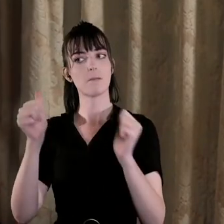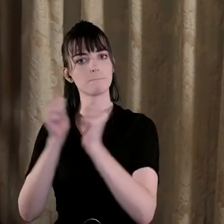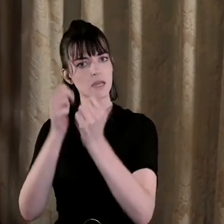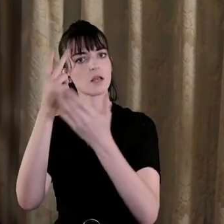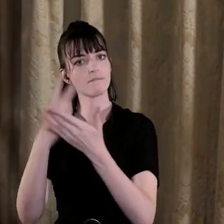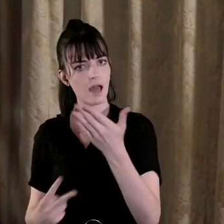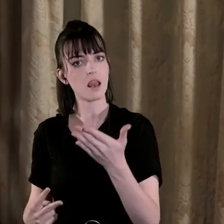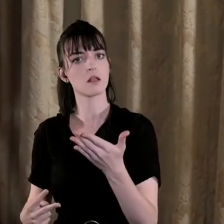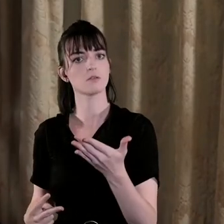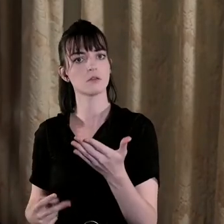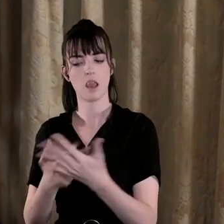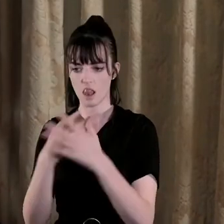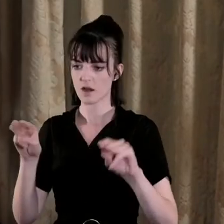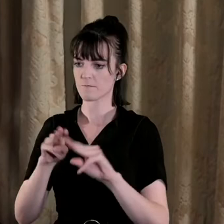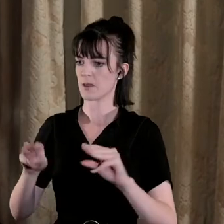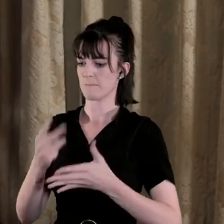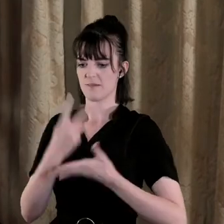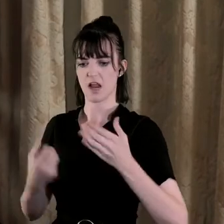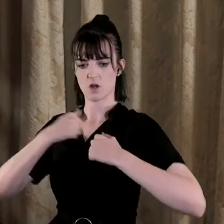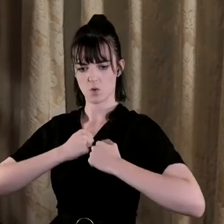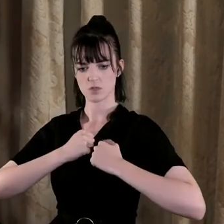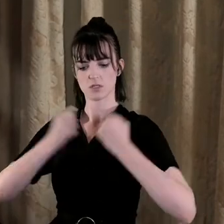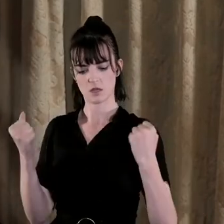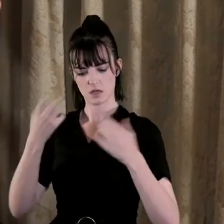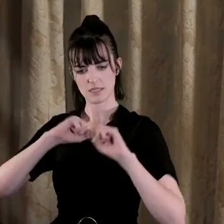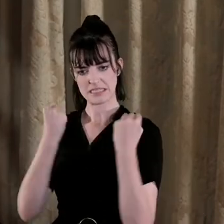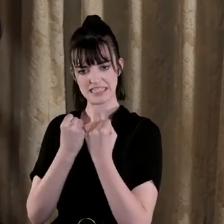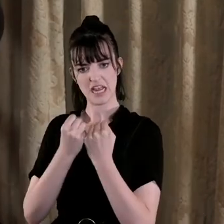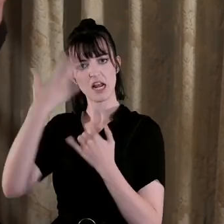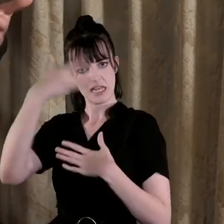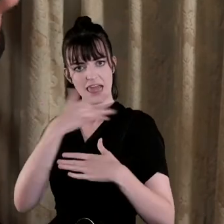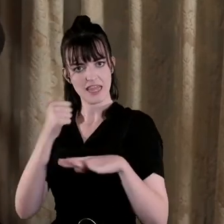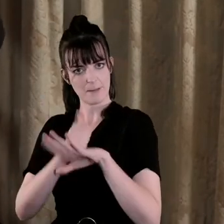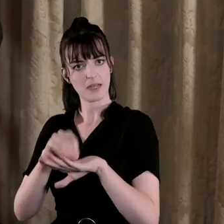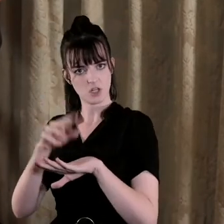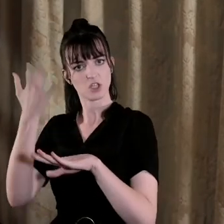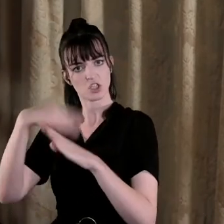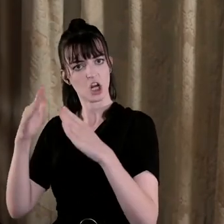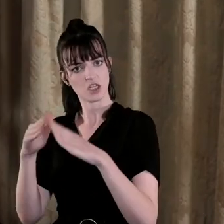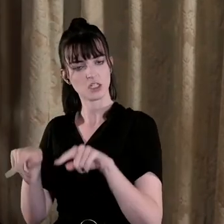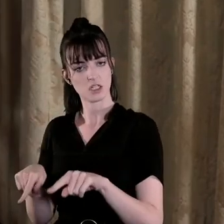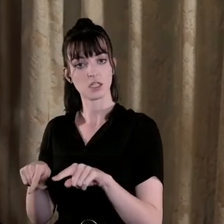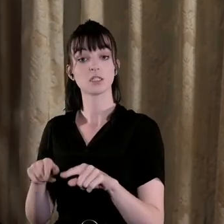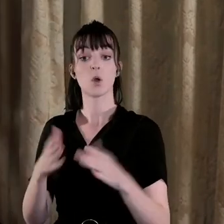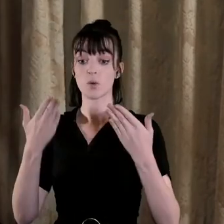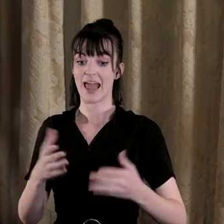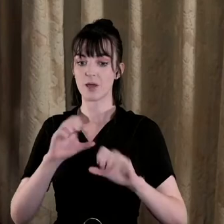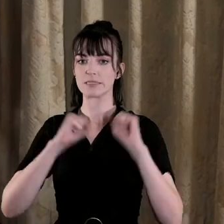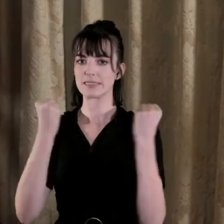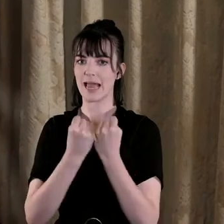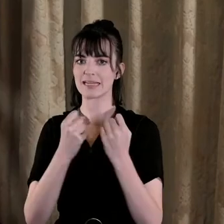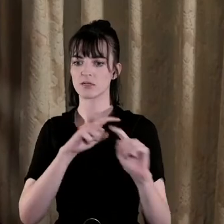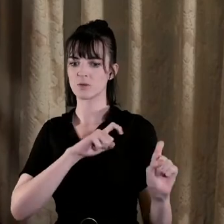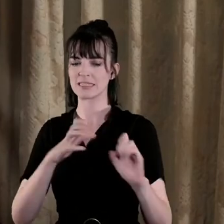people in society had at that time I think that's something that we're still you know need to trace through in a sort of a complex